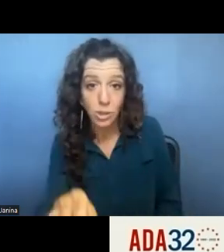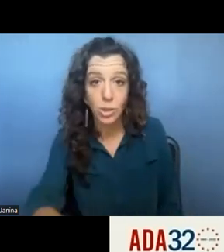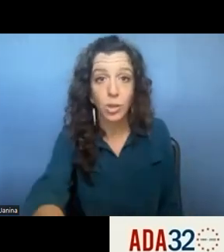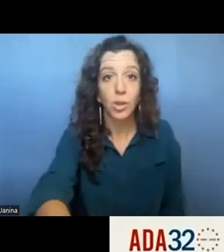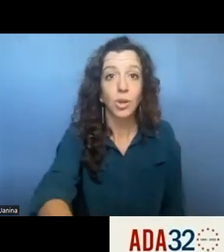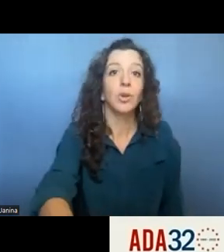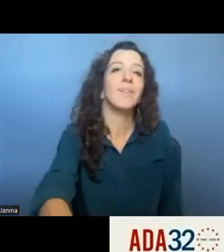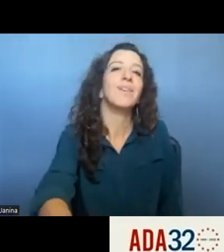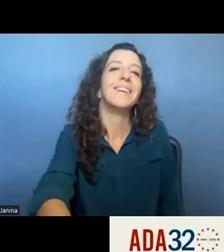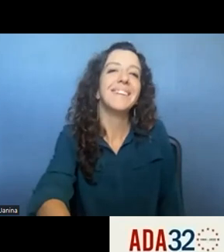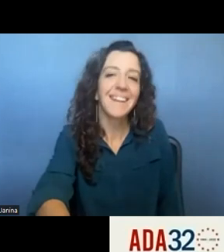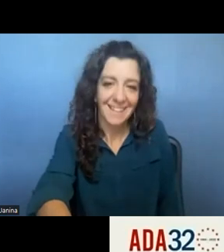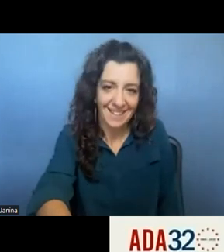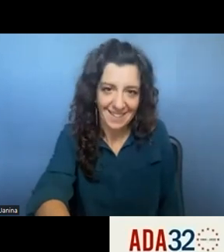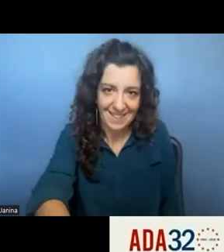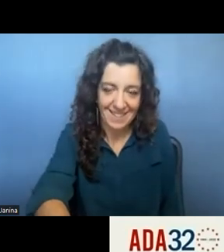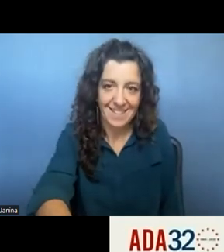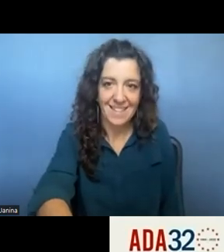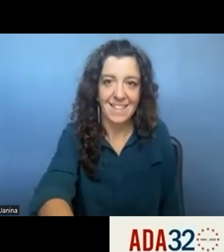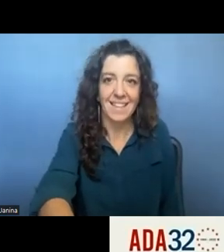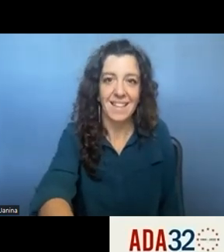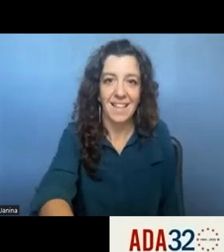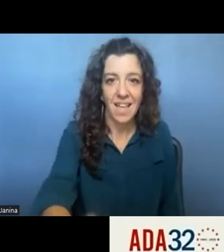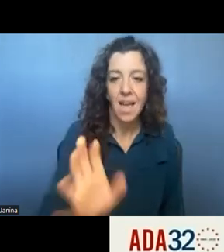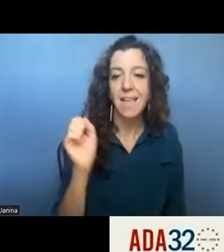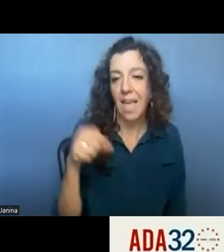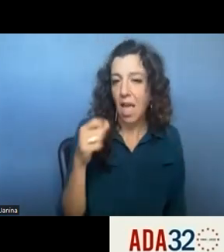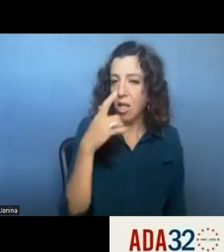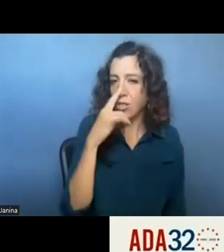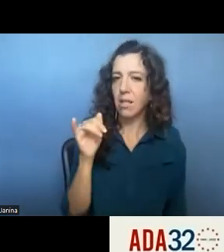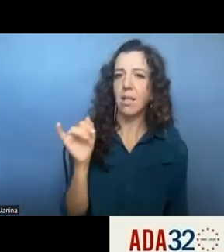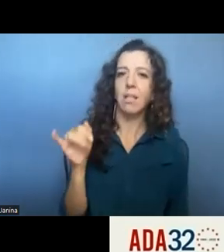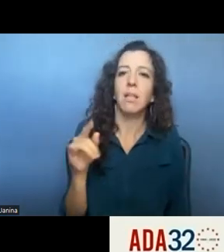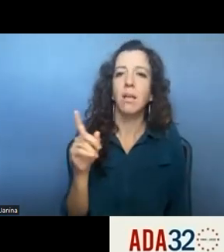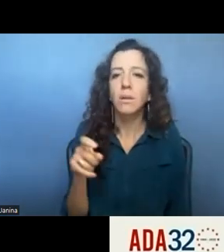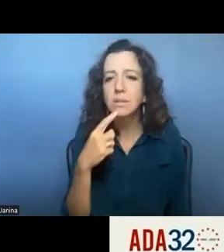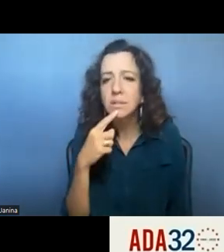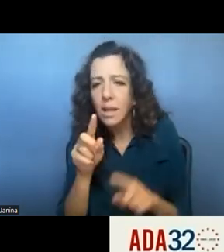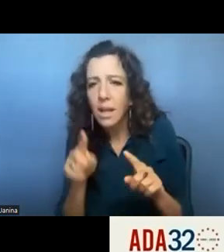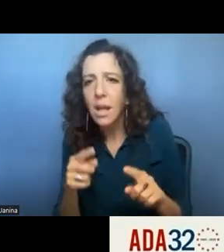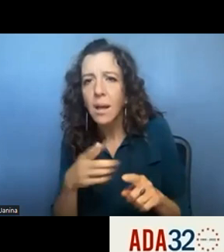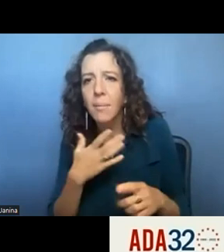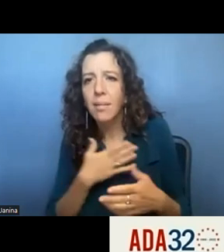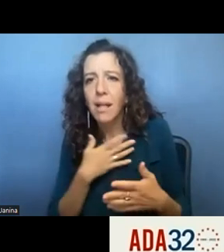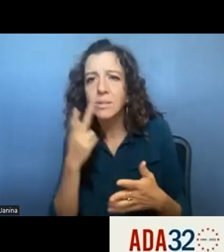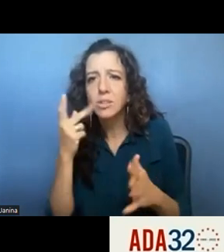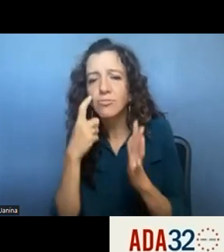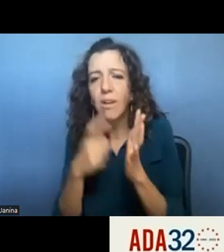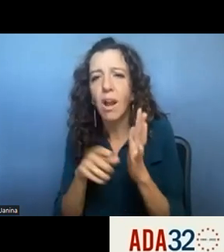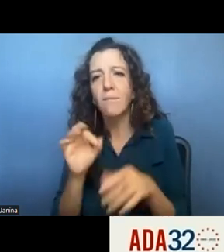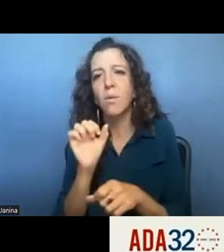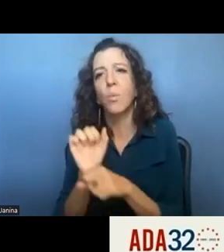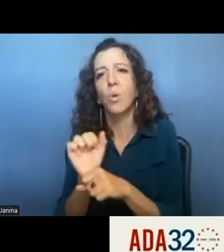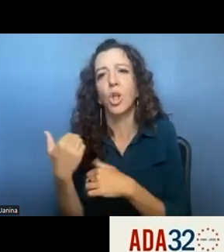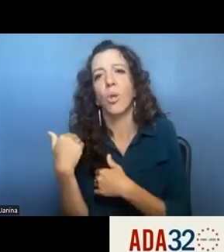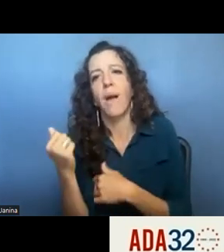yes so it looks like that question um i'm glad to see recognition of the increase in workload at the state level the